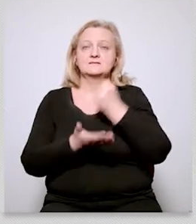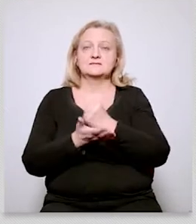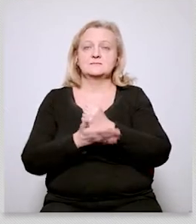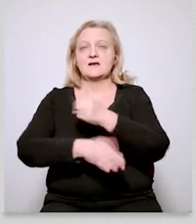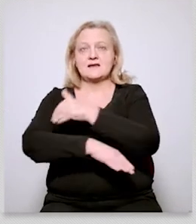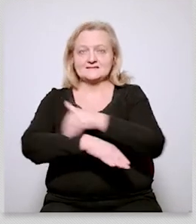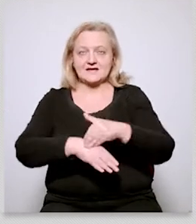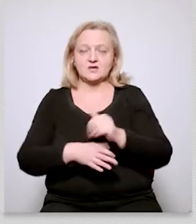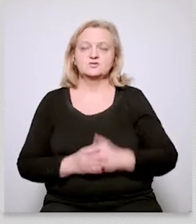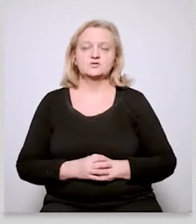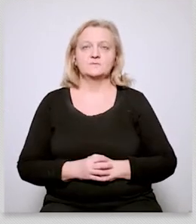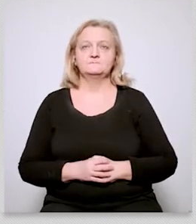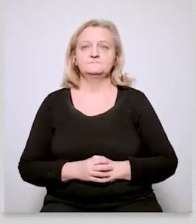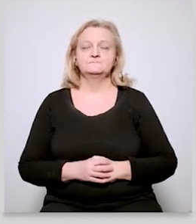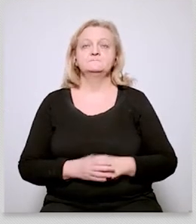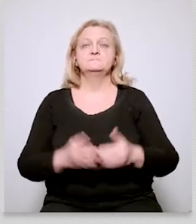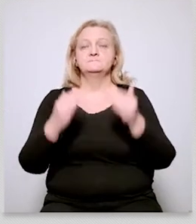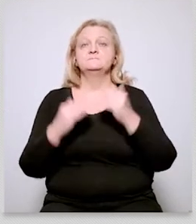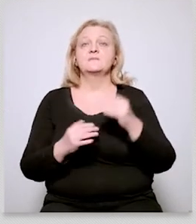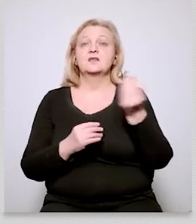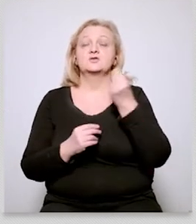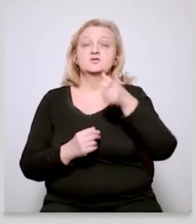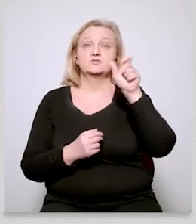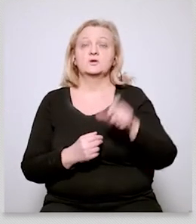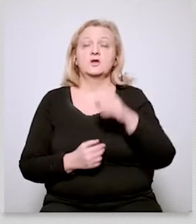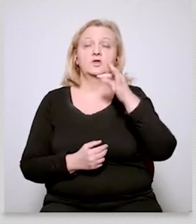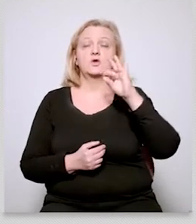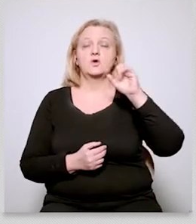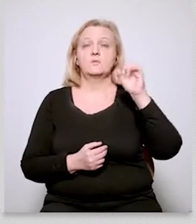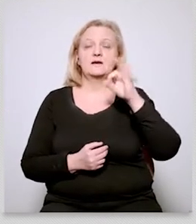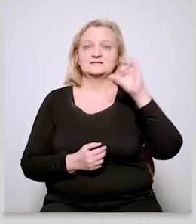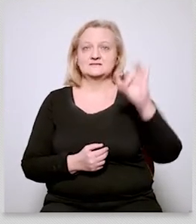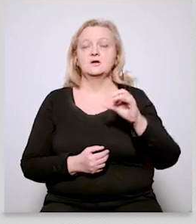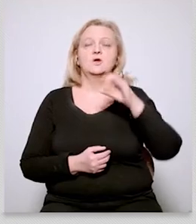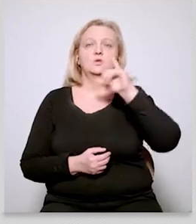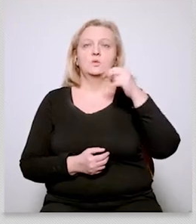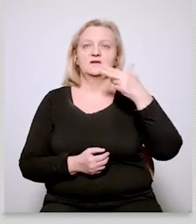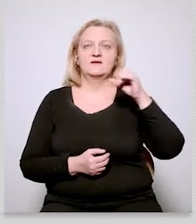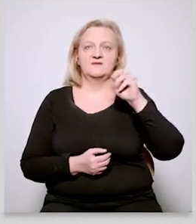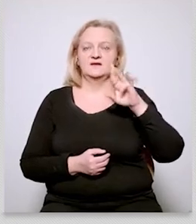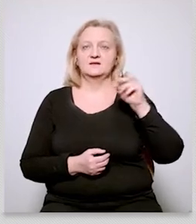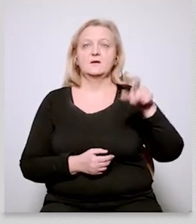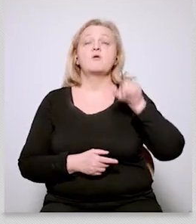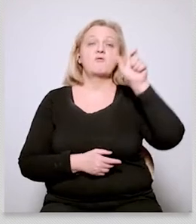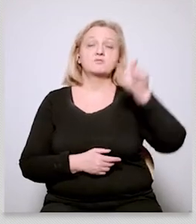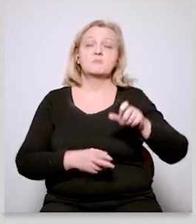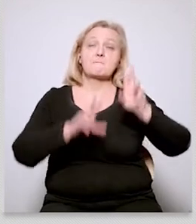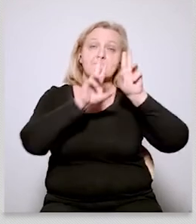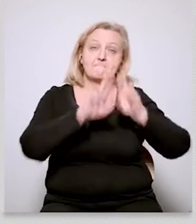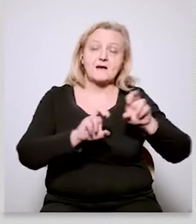at the association for international relations amo a renowned